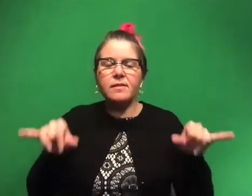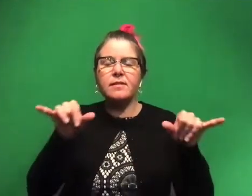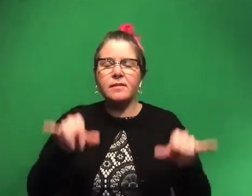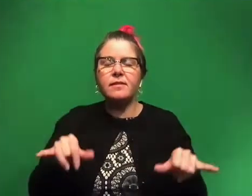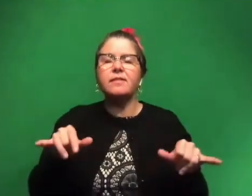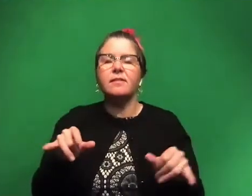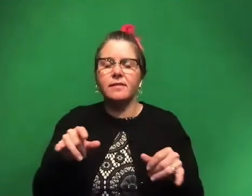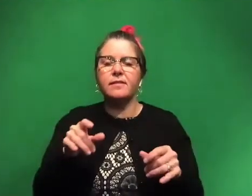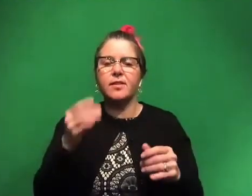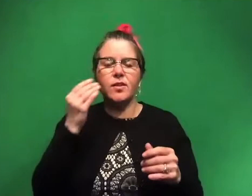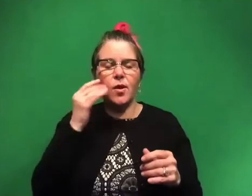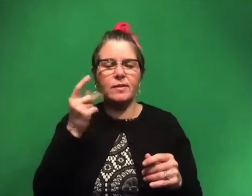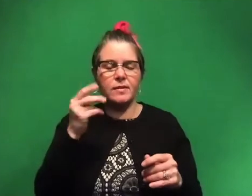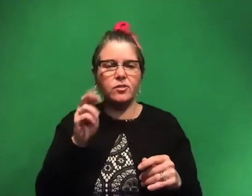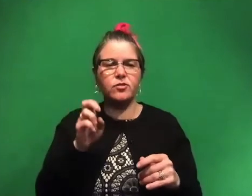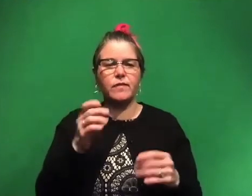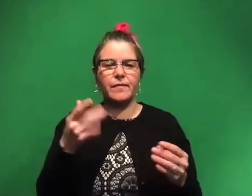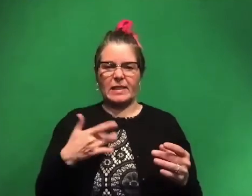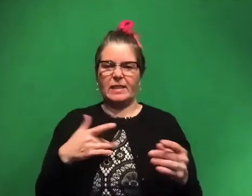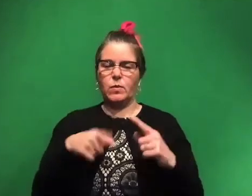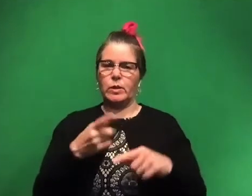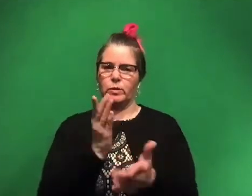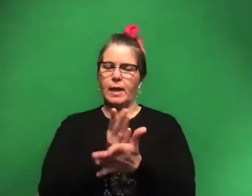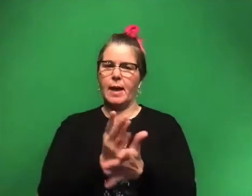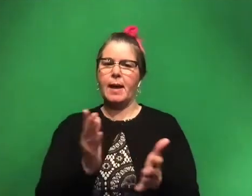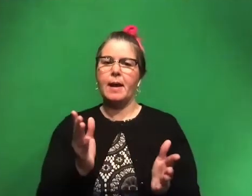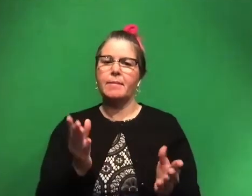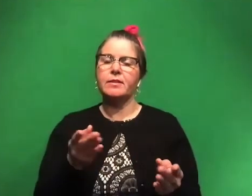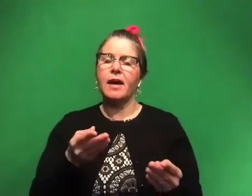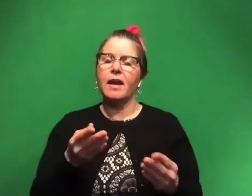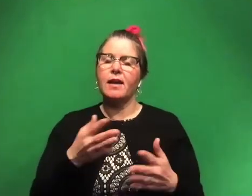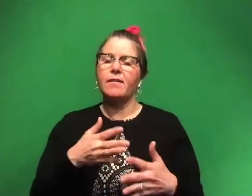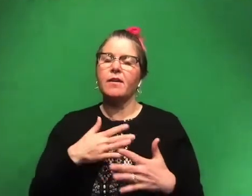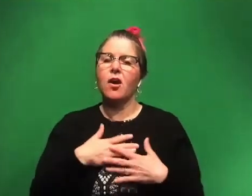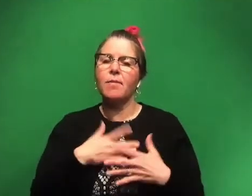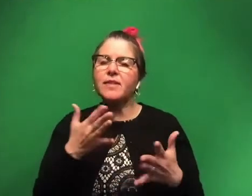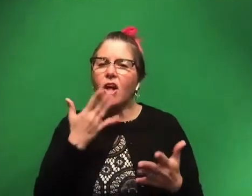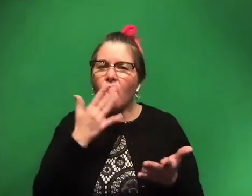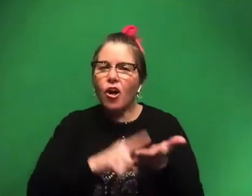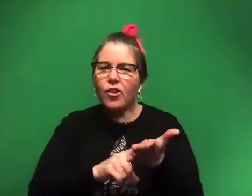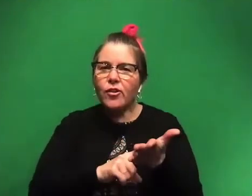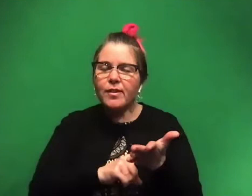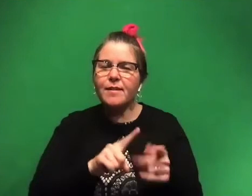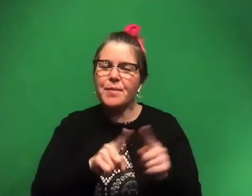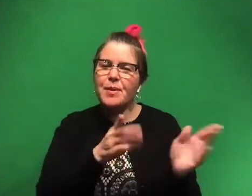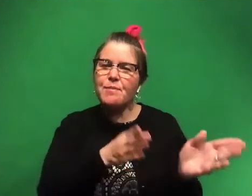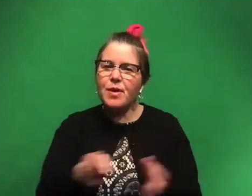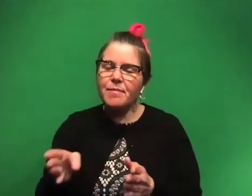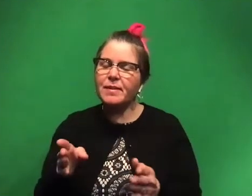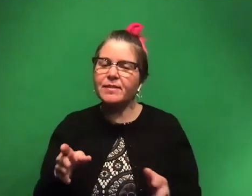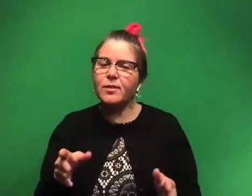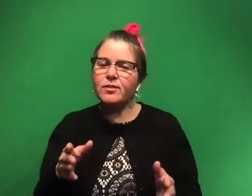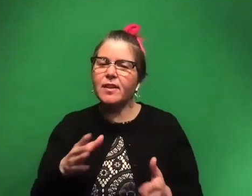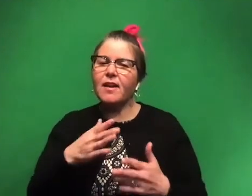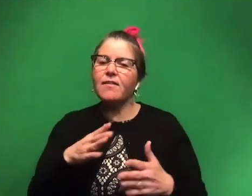know, the texture when to stop. And it's just kind of a very soothing, it's like coloring, but prepping. And I think that was my